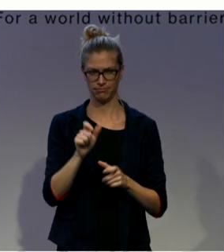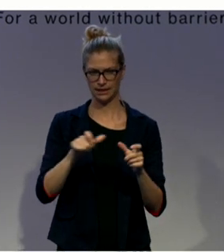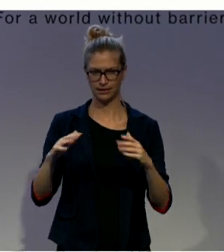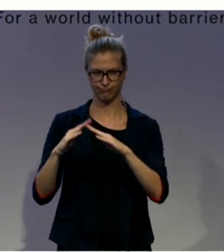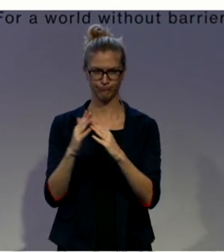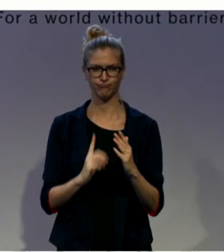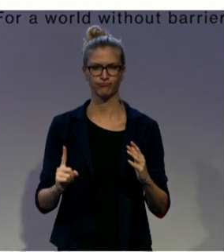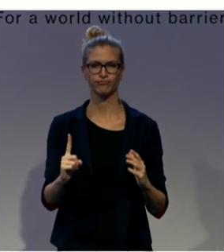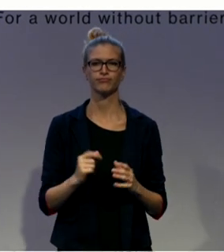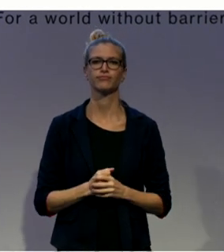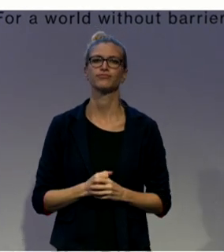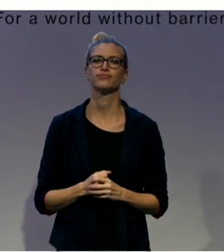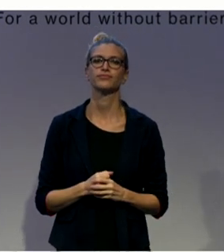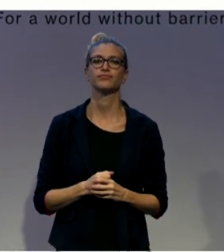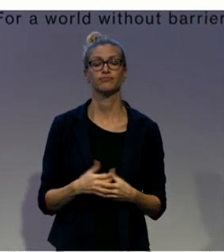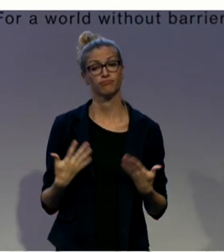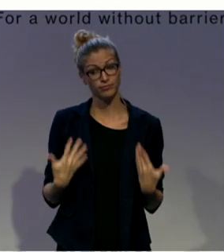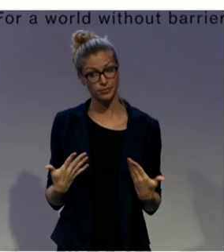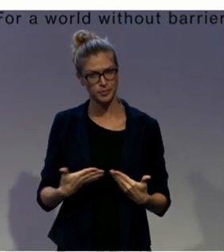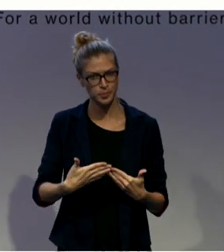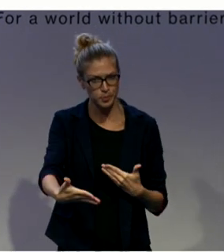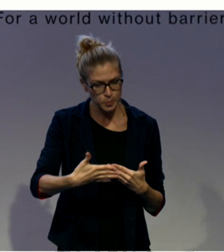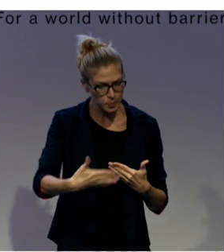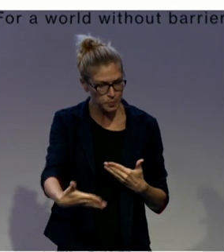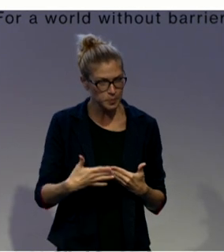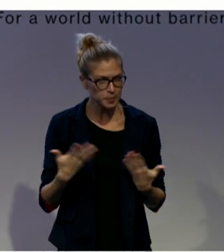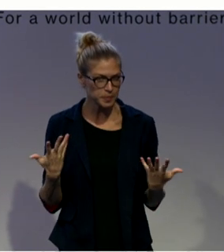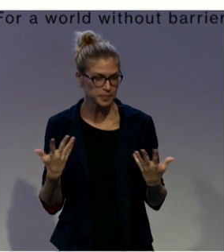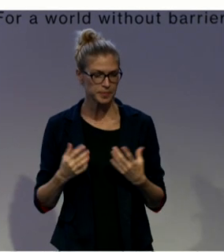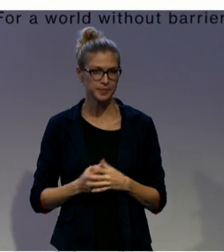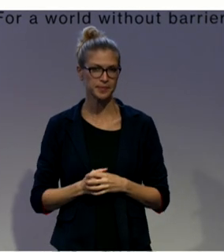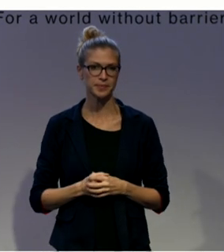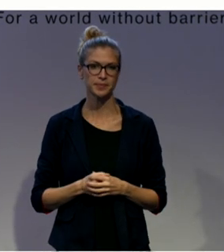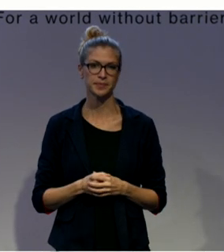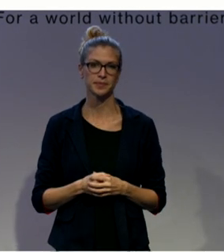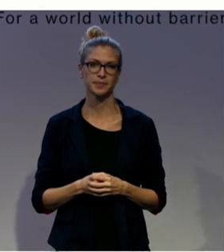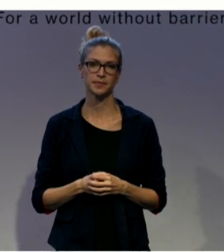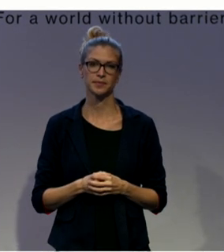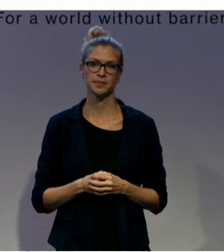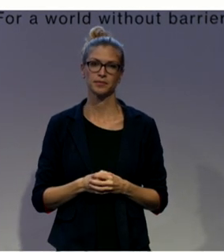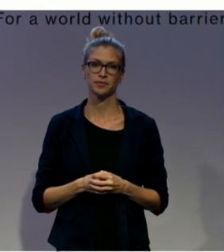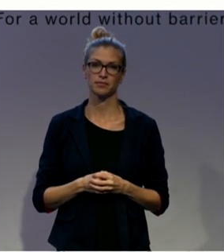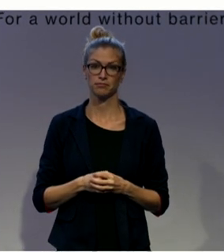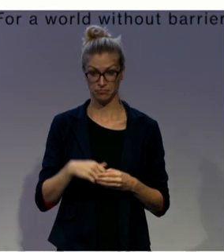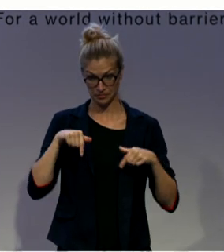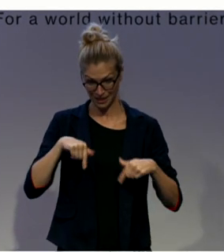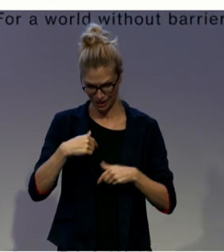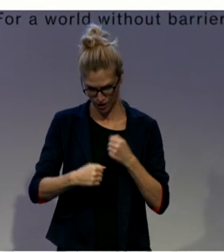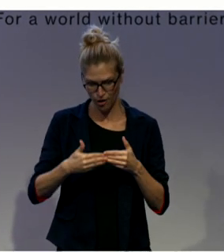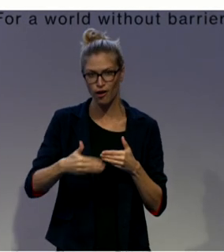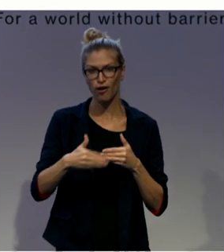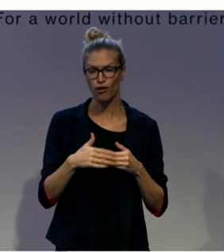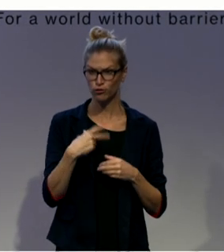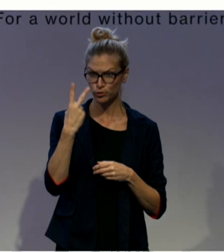This year, are being doubly awarded by the Zero Project and by the